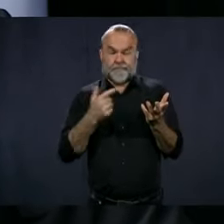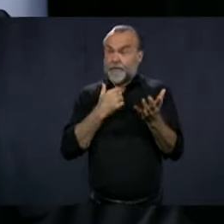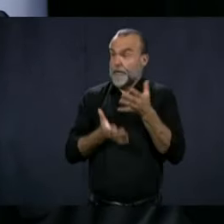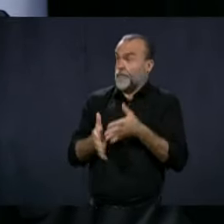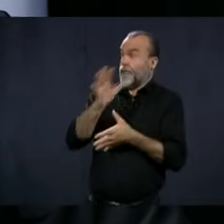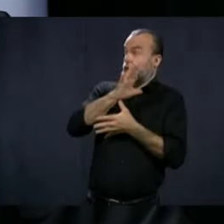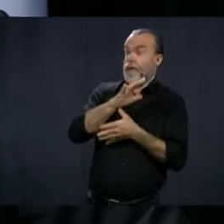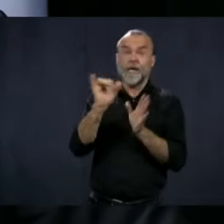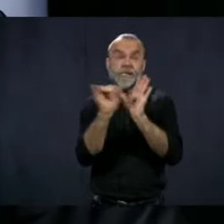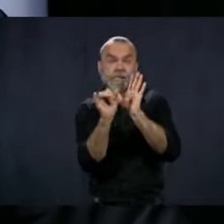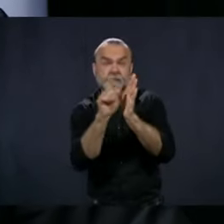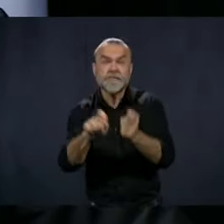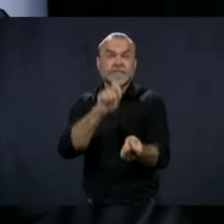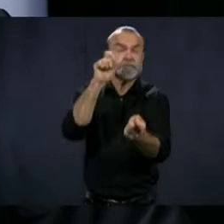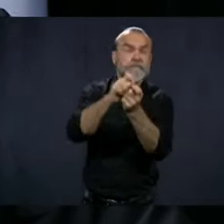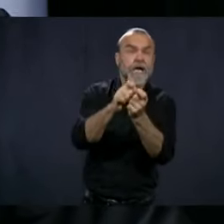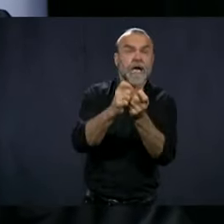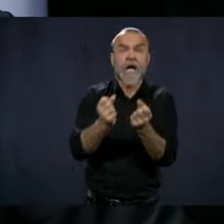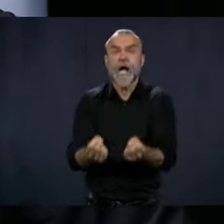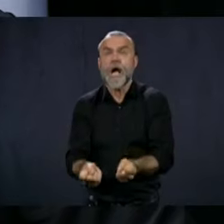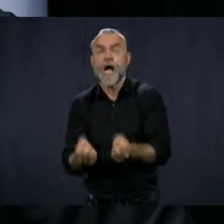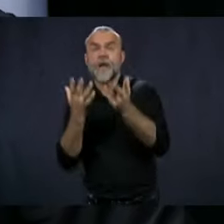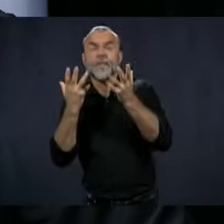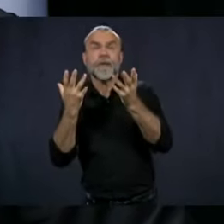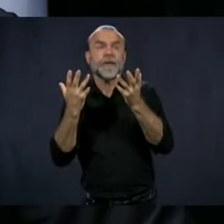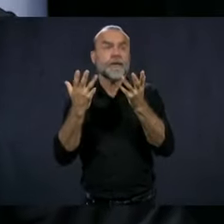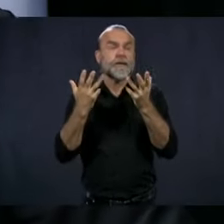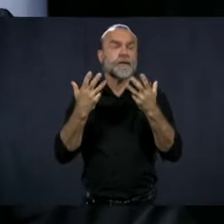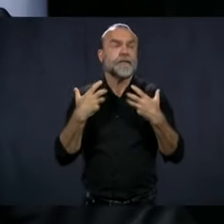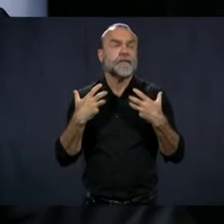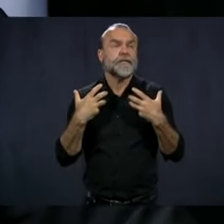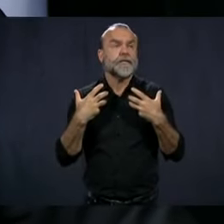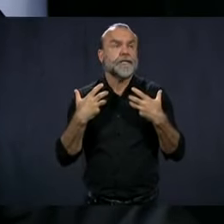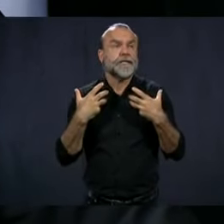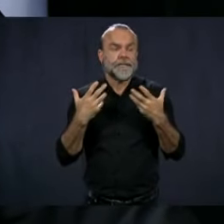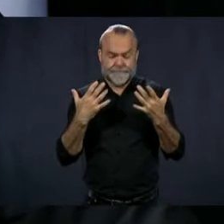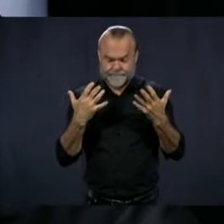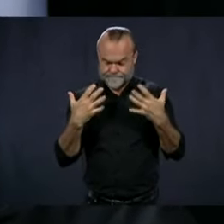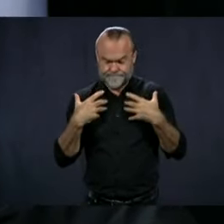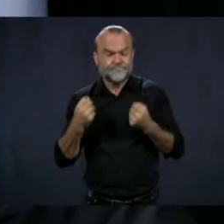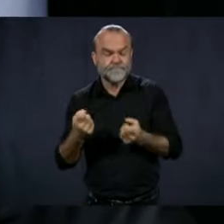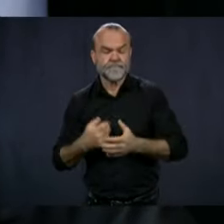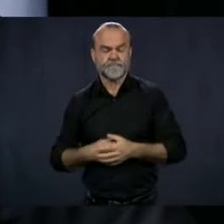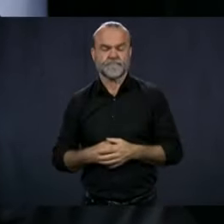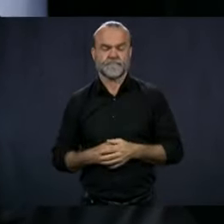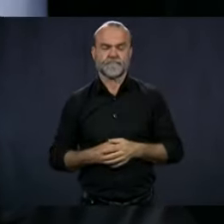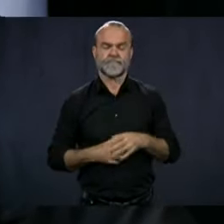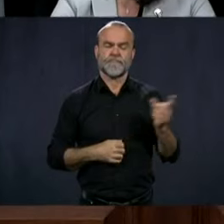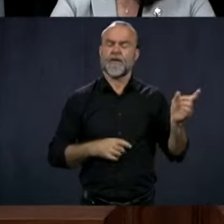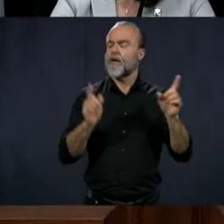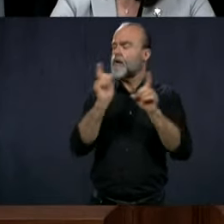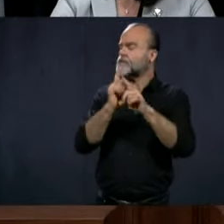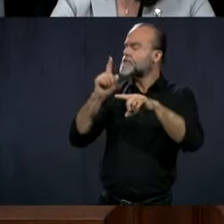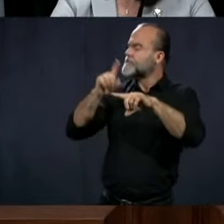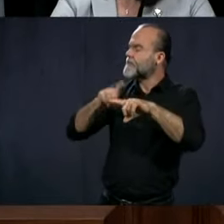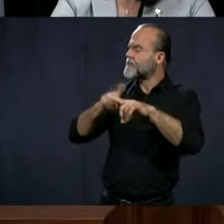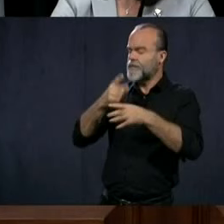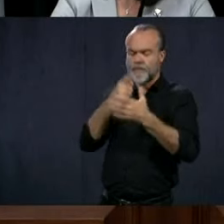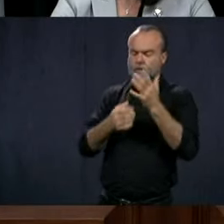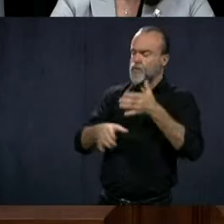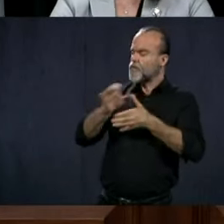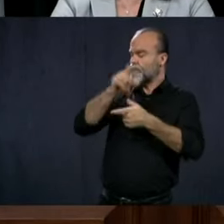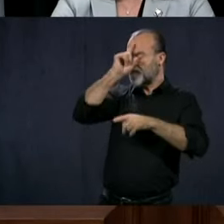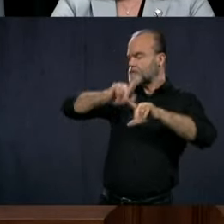to identify the case that are… Yes. And depending of the criteria used as